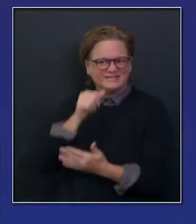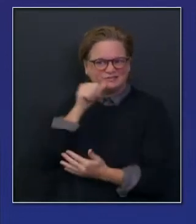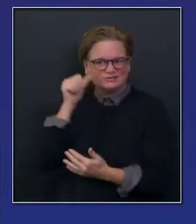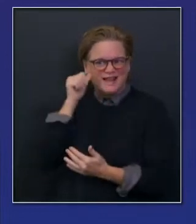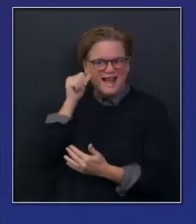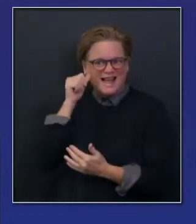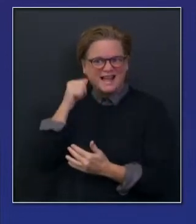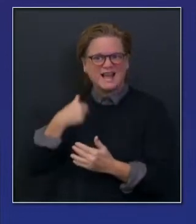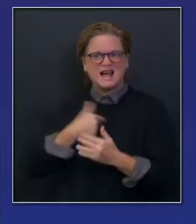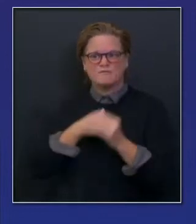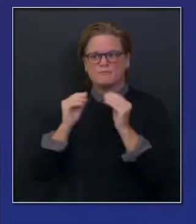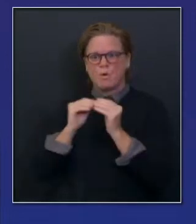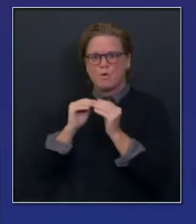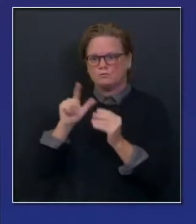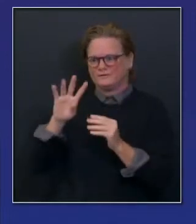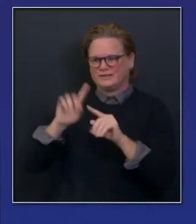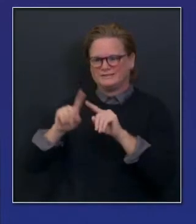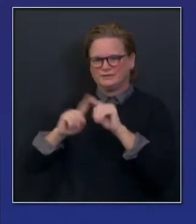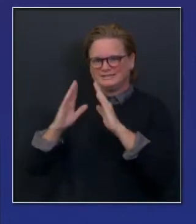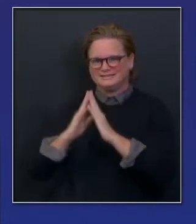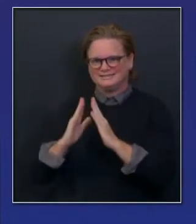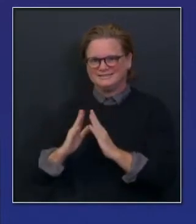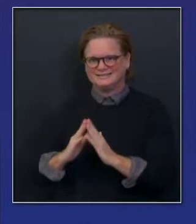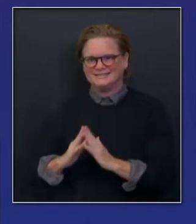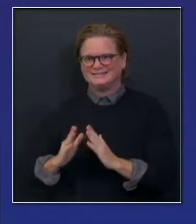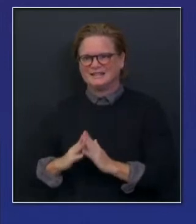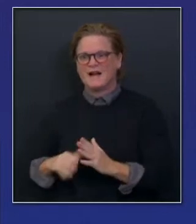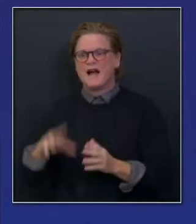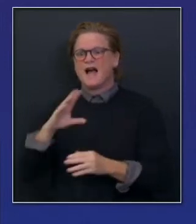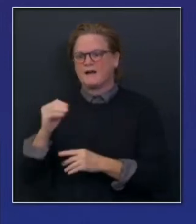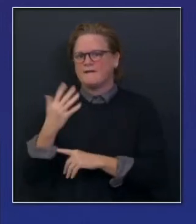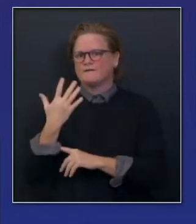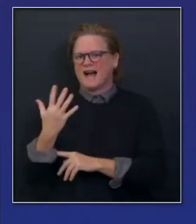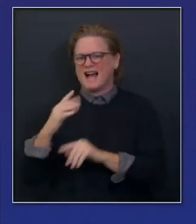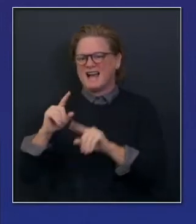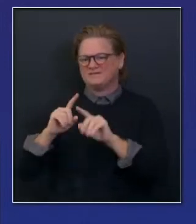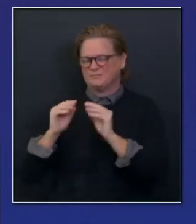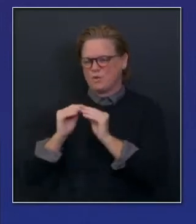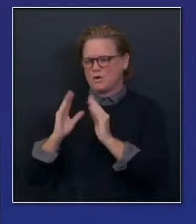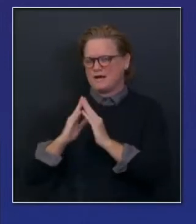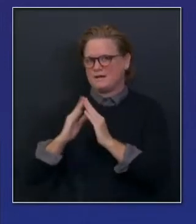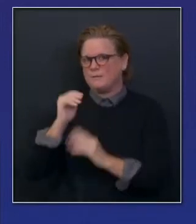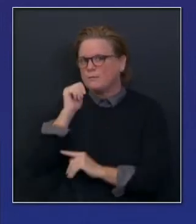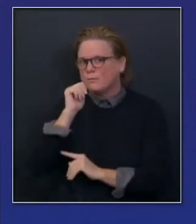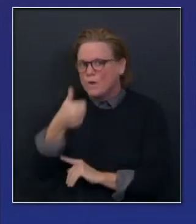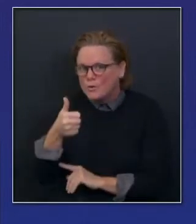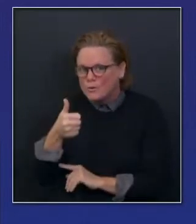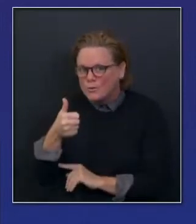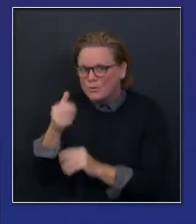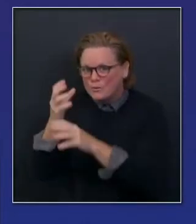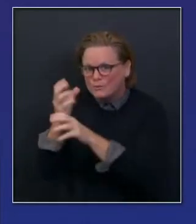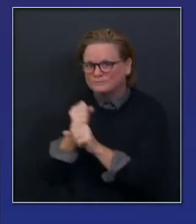five tomorrow. If all 24 are delivered today, five additional sites receive